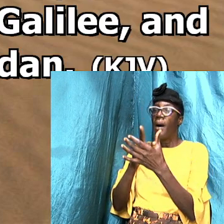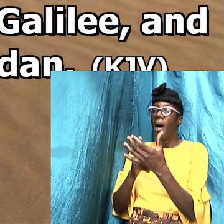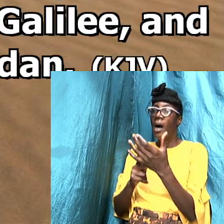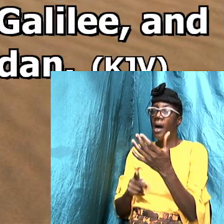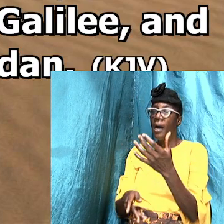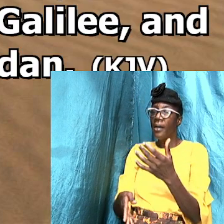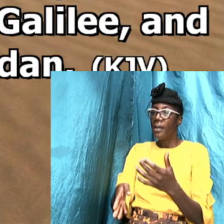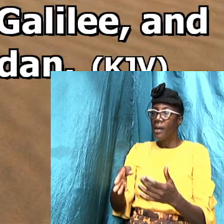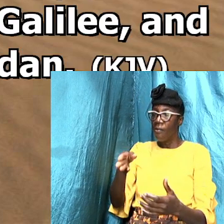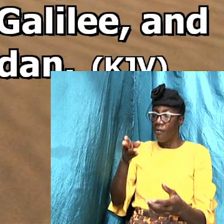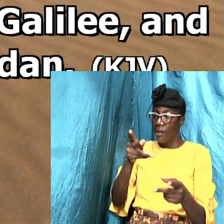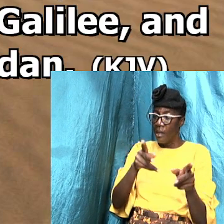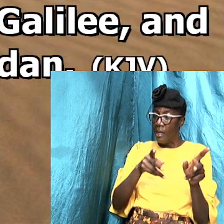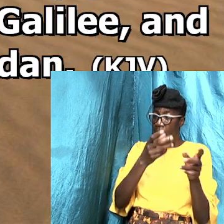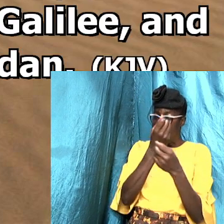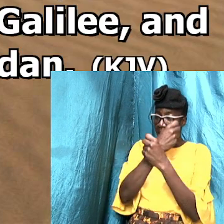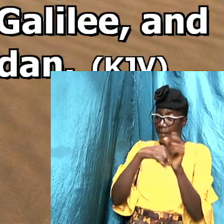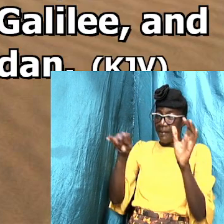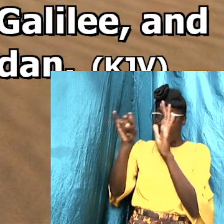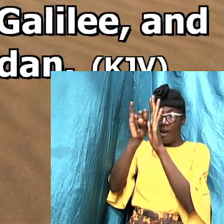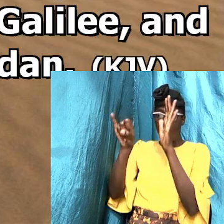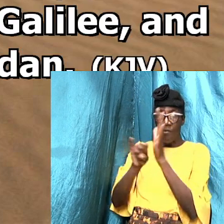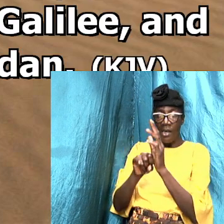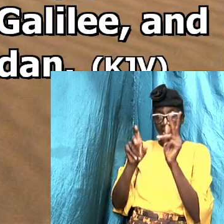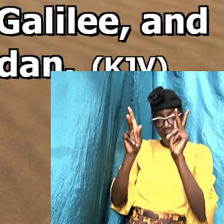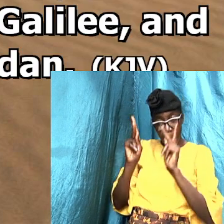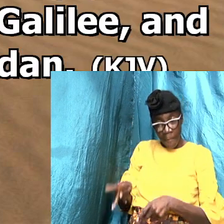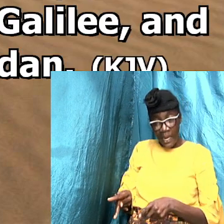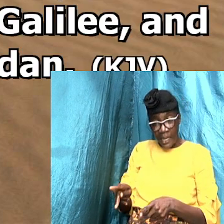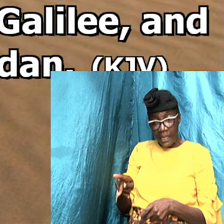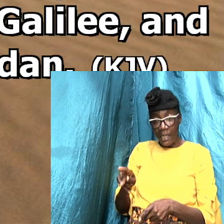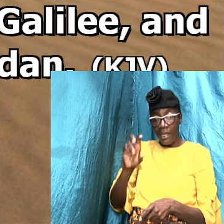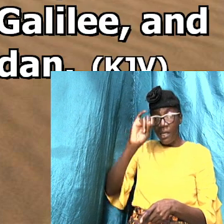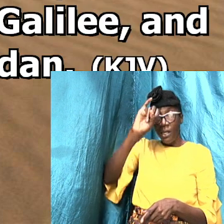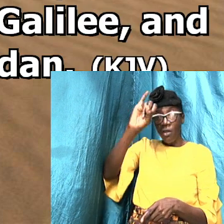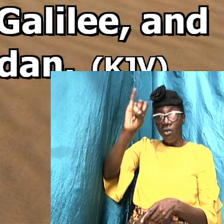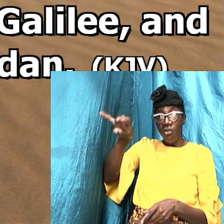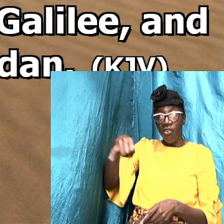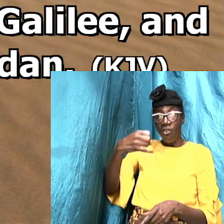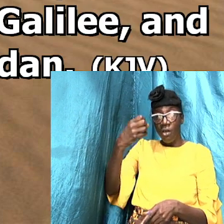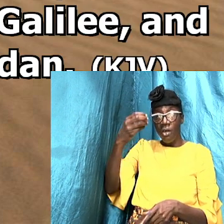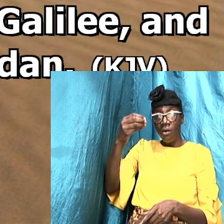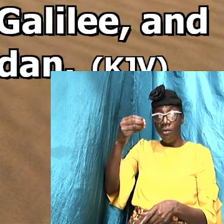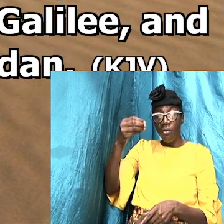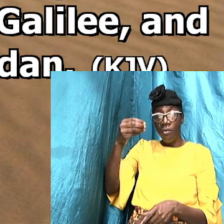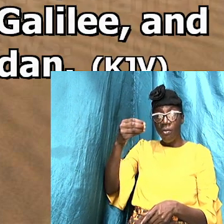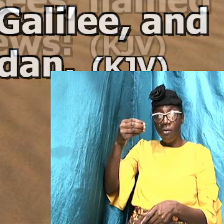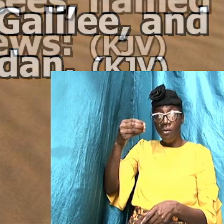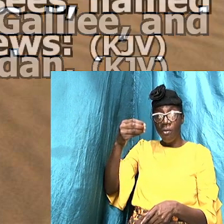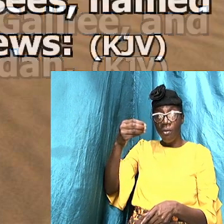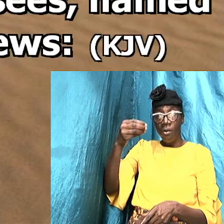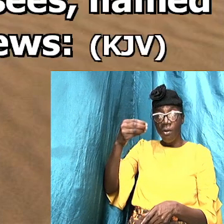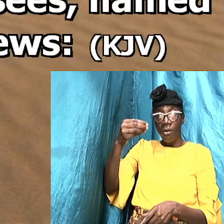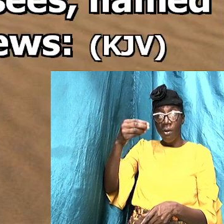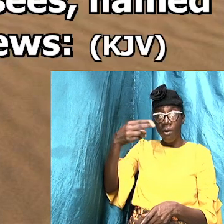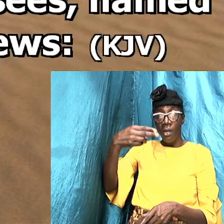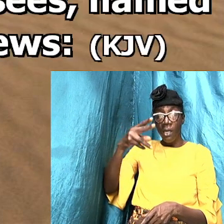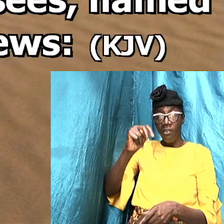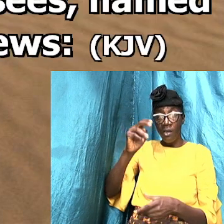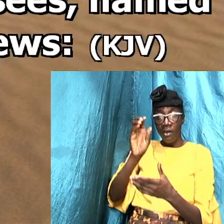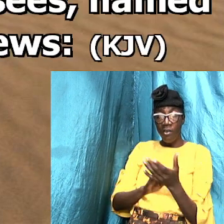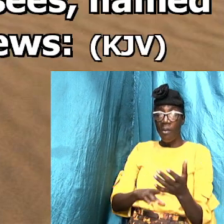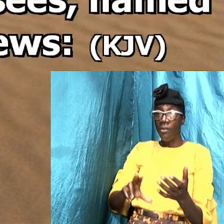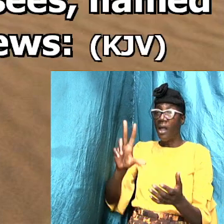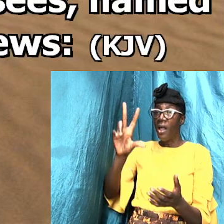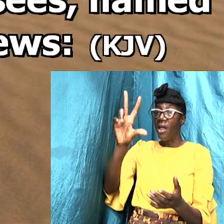plan of salvation. Let us go to St. John 3 and we go from verses 1 from verse 1 through to verse